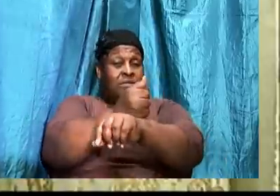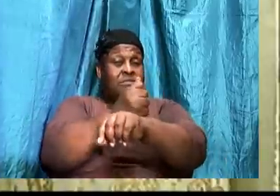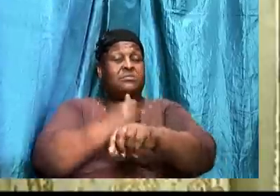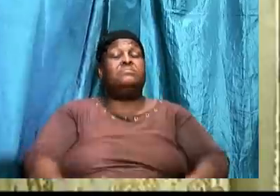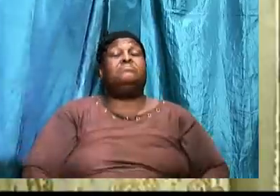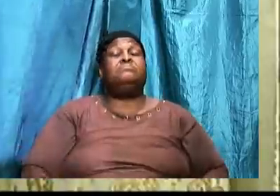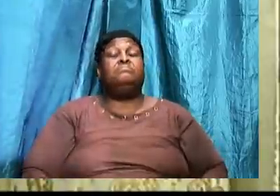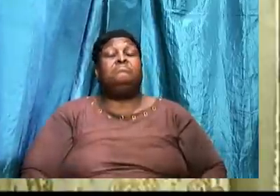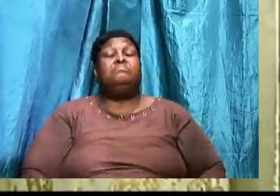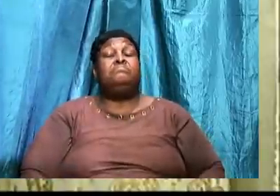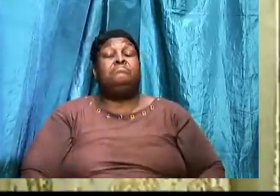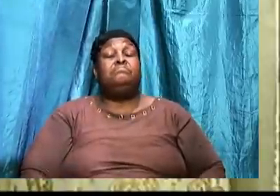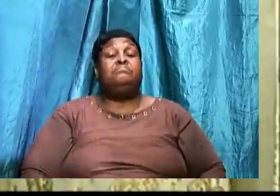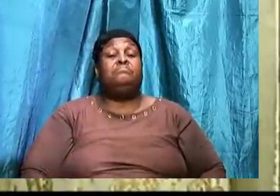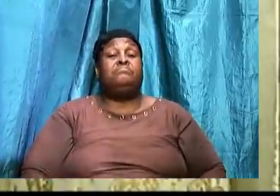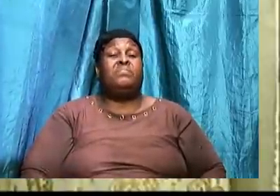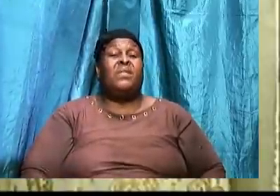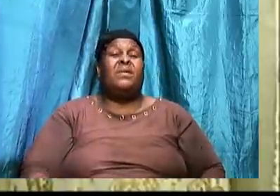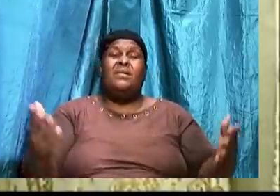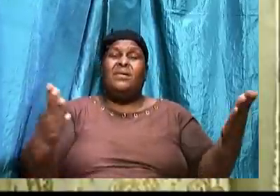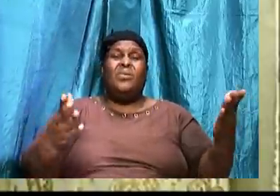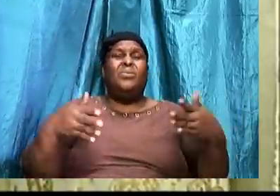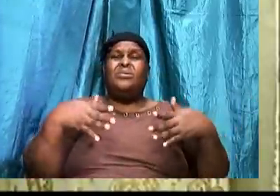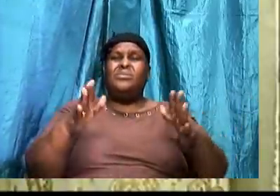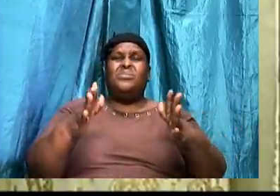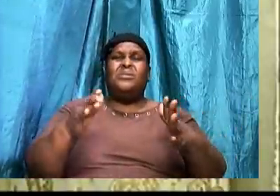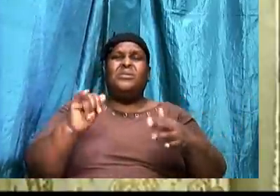That you challenge the word of God.